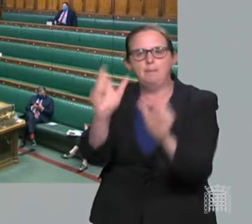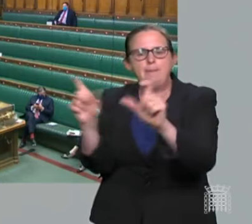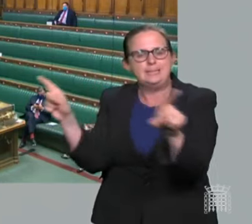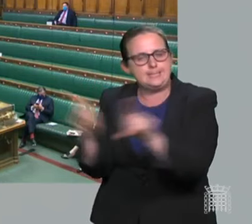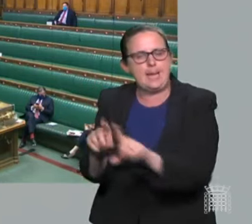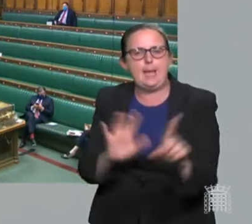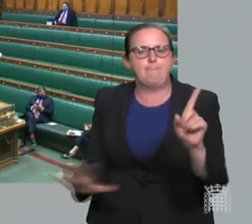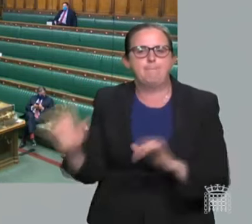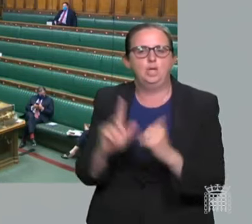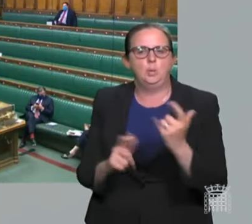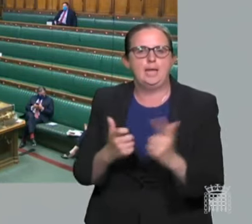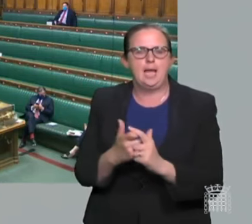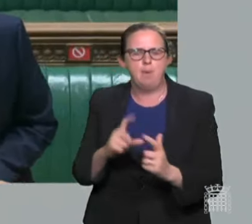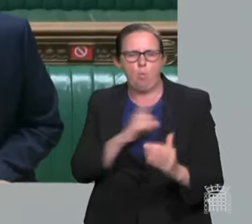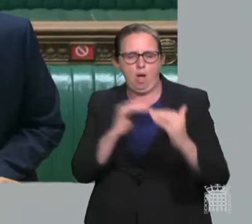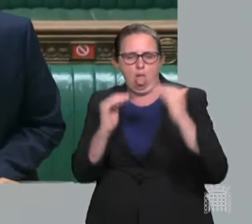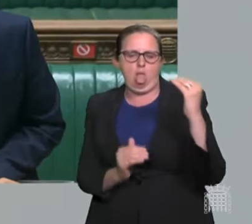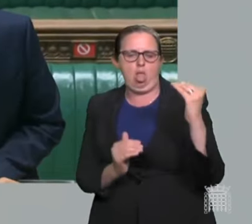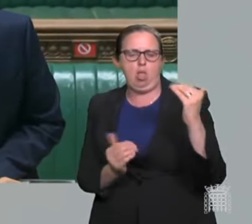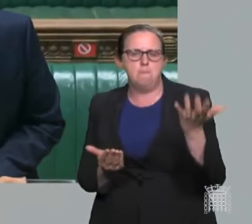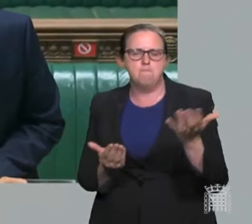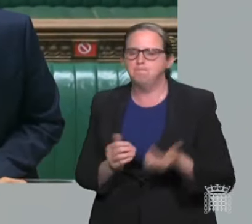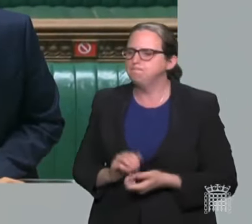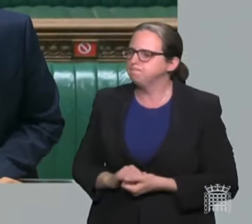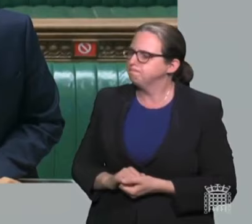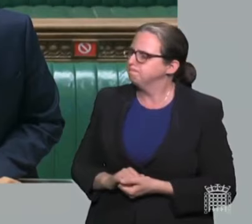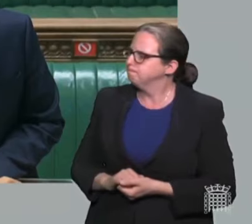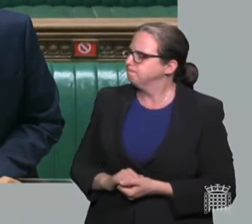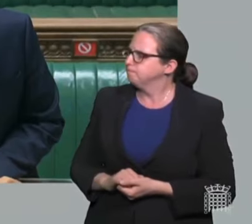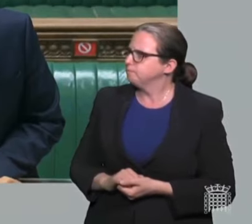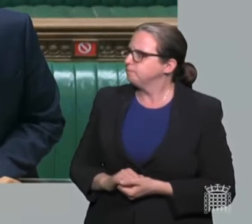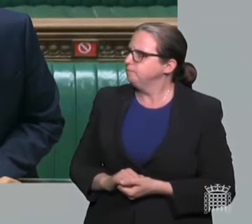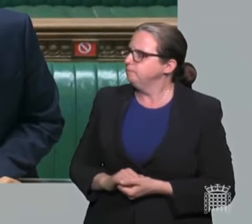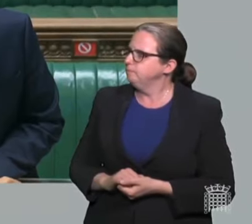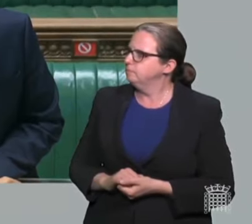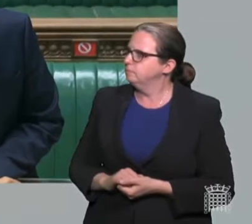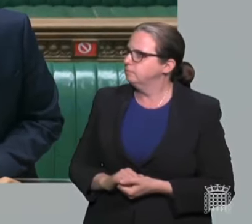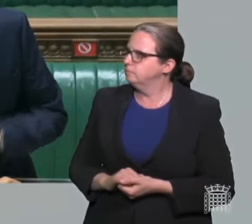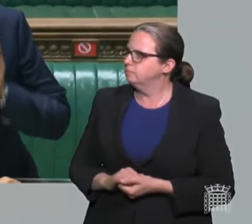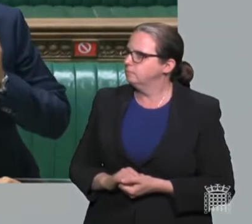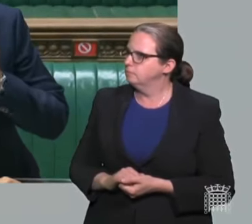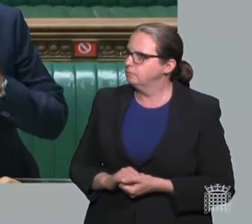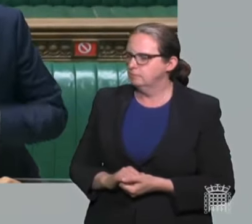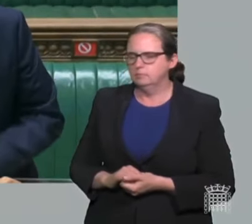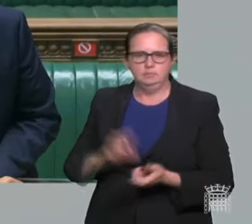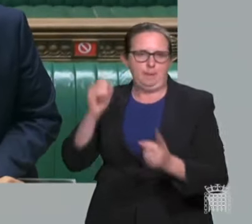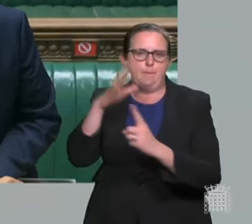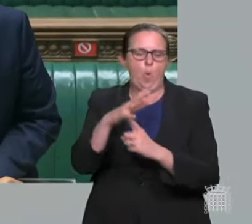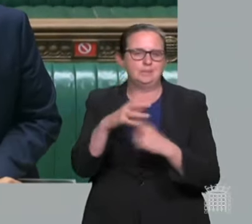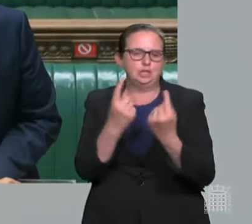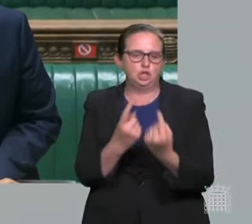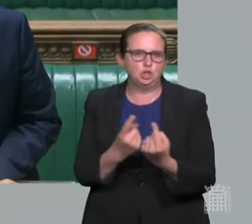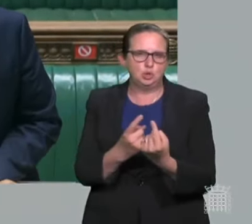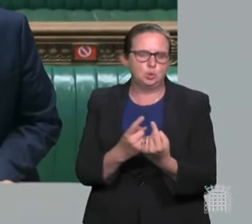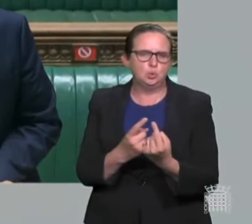Madam Deputy Speaker, it's an important issue that the Honourable Lady has raised, and we have seen sadly through this pandemic because of